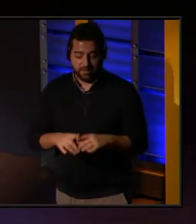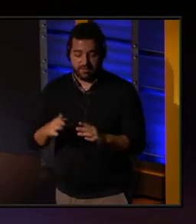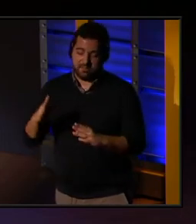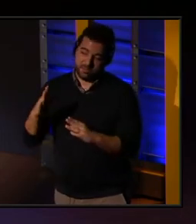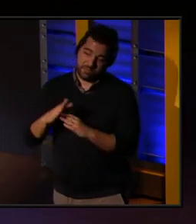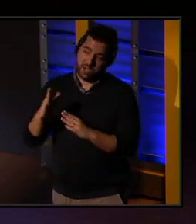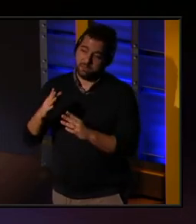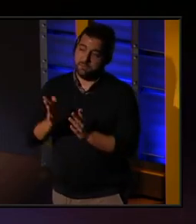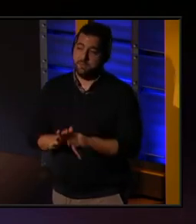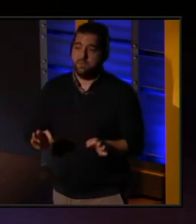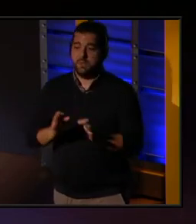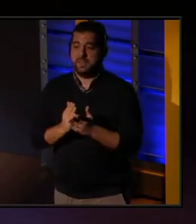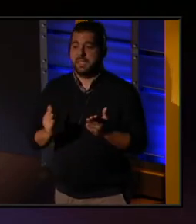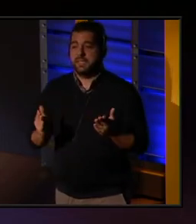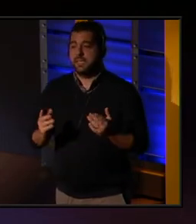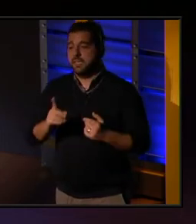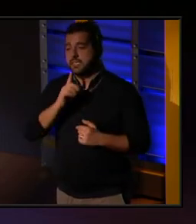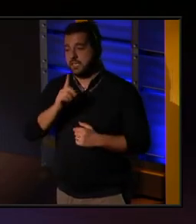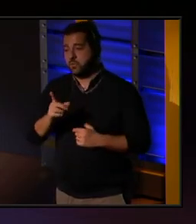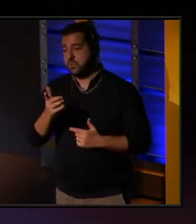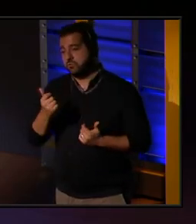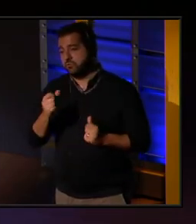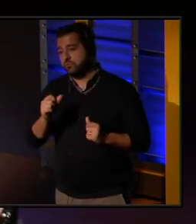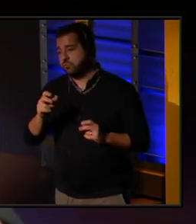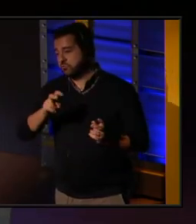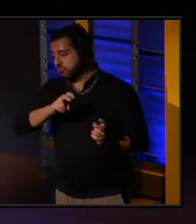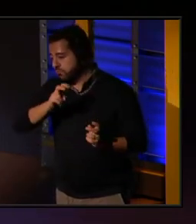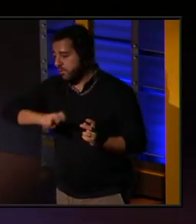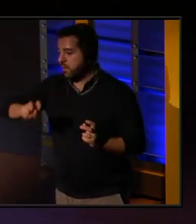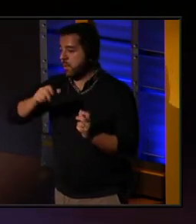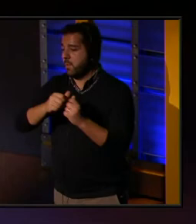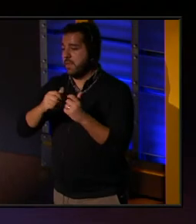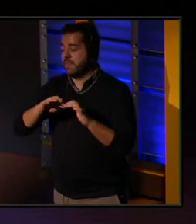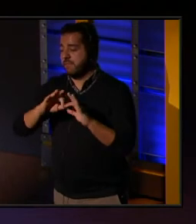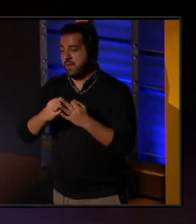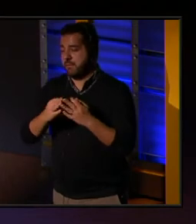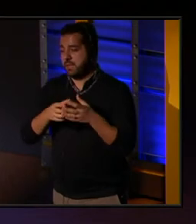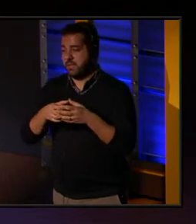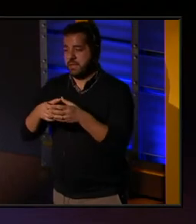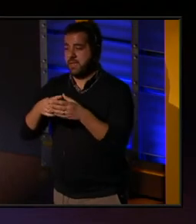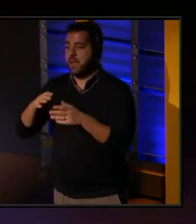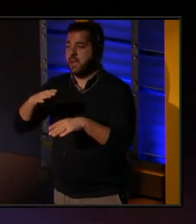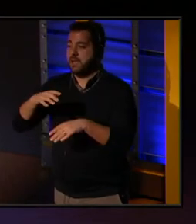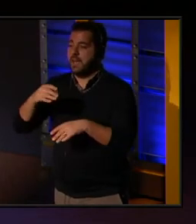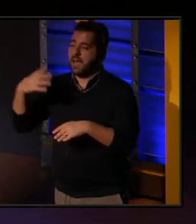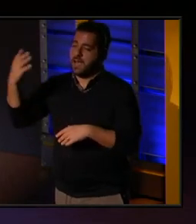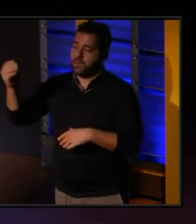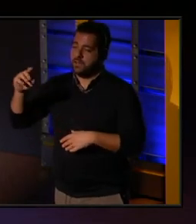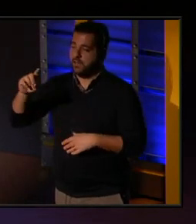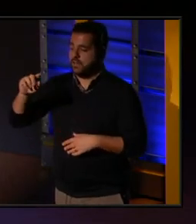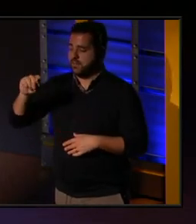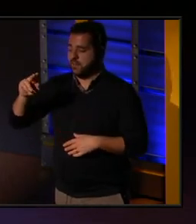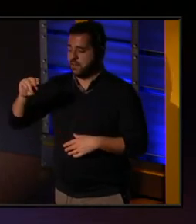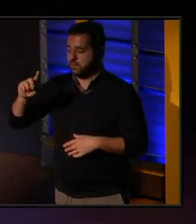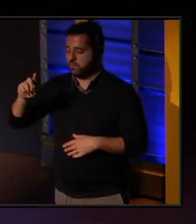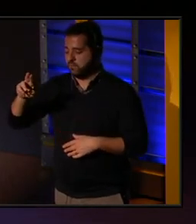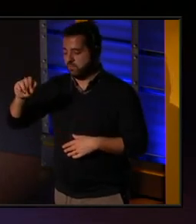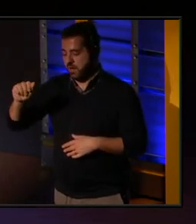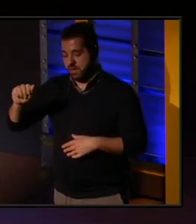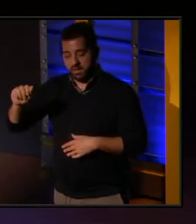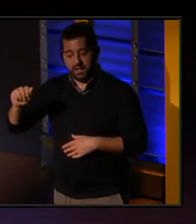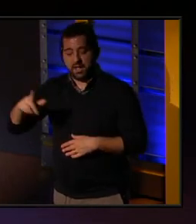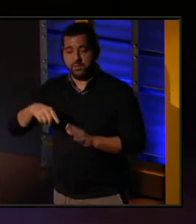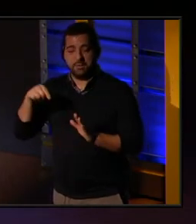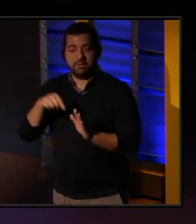one of the most important things is that you would, you know, travel with the families on tundra, and then also you would